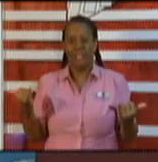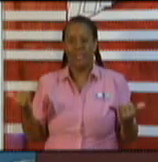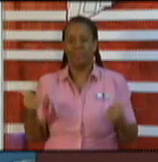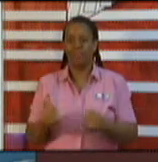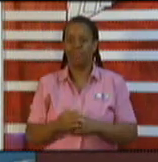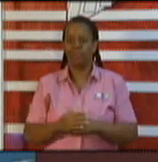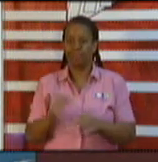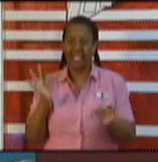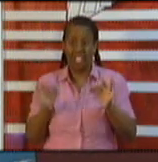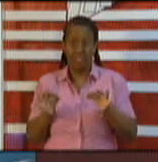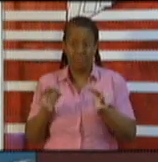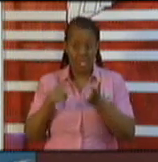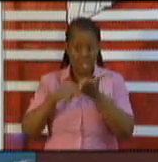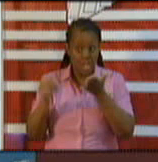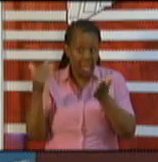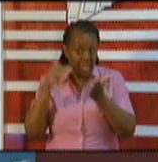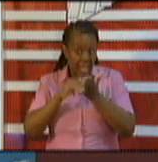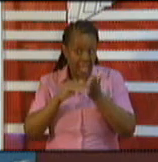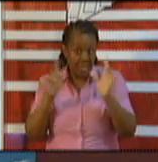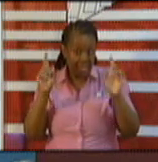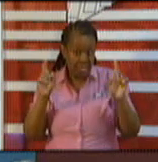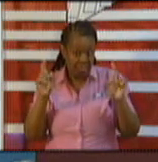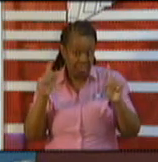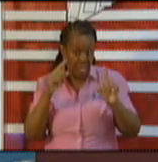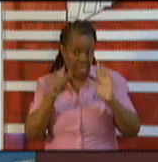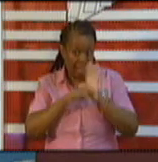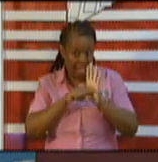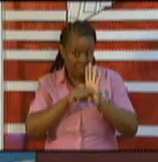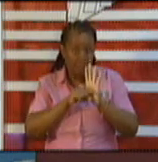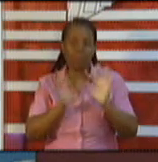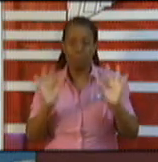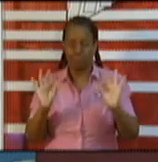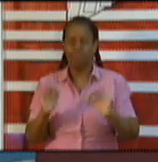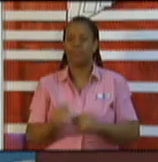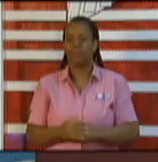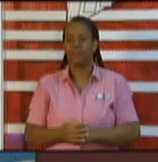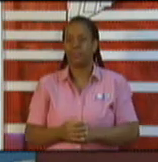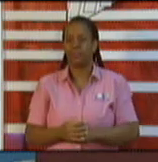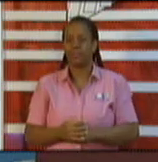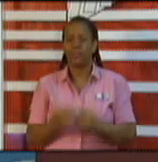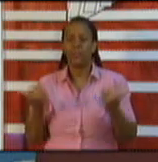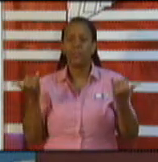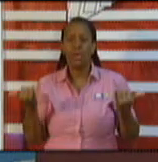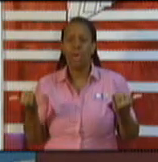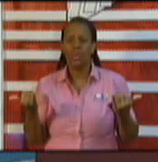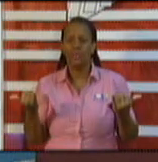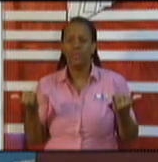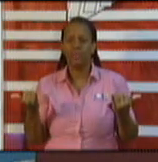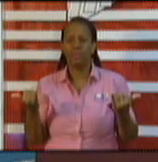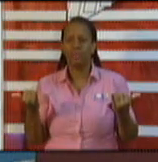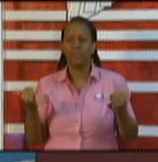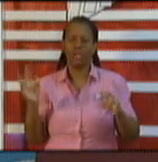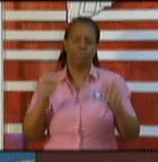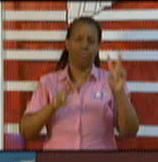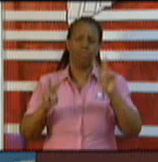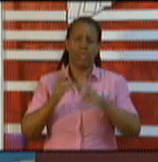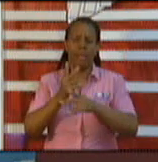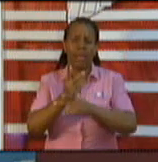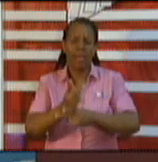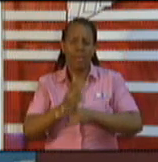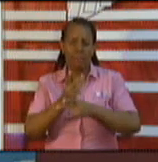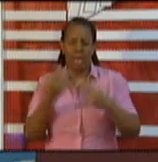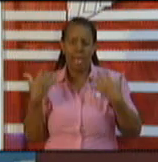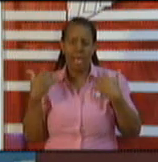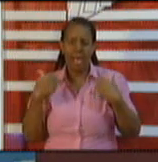this morning. In terms of our parallel system, we continue to have a total of 661